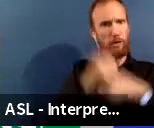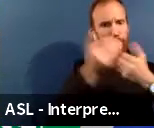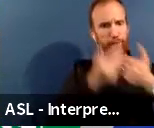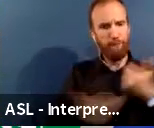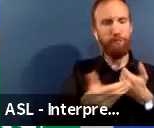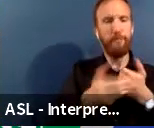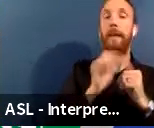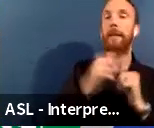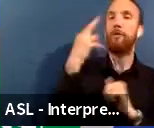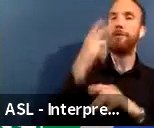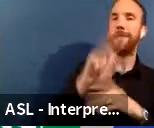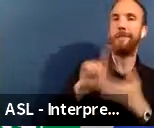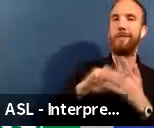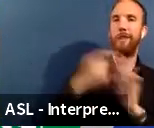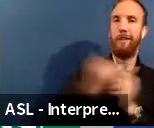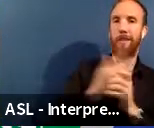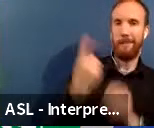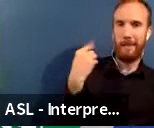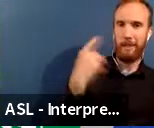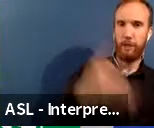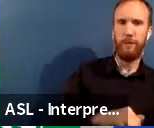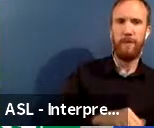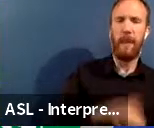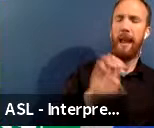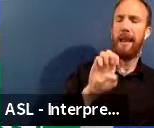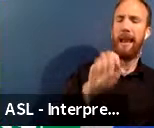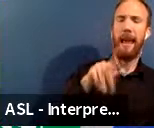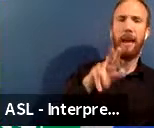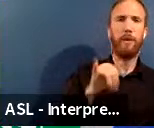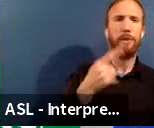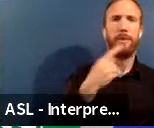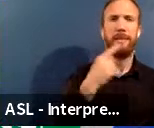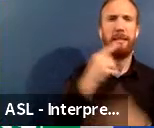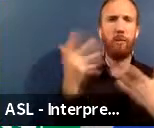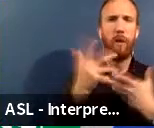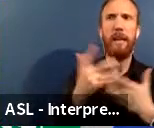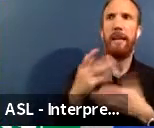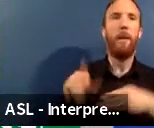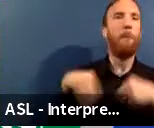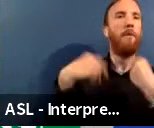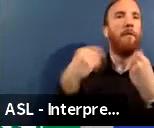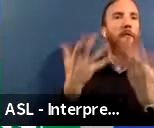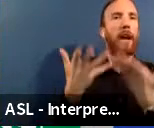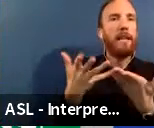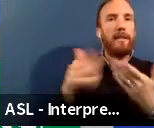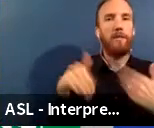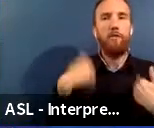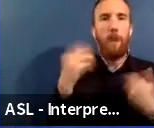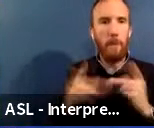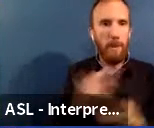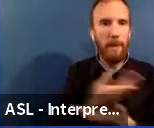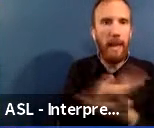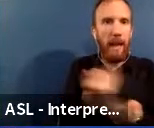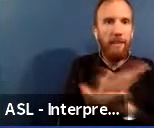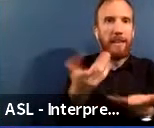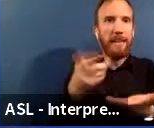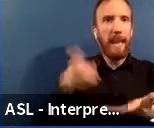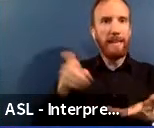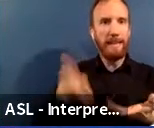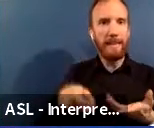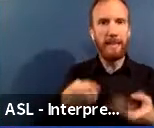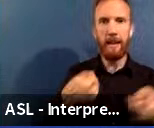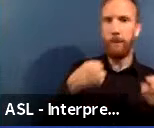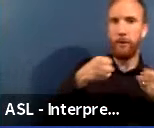We define equity as really providing youth with the opportunities and resources that they need. Next slide, please. With the